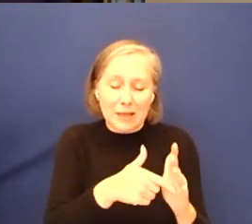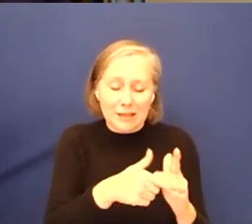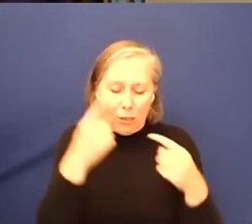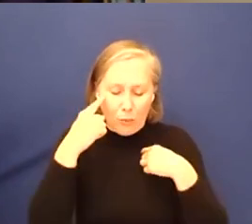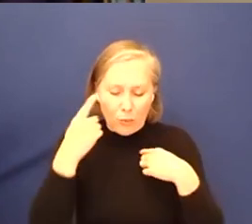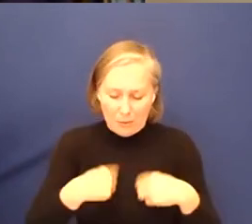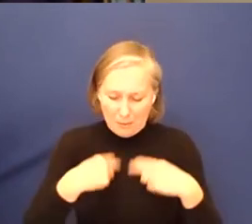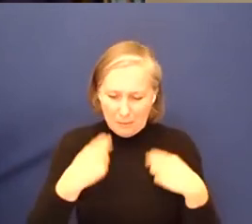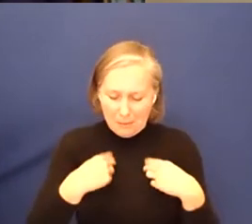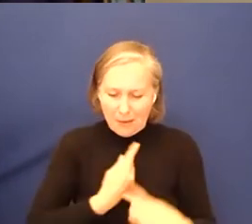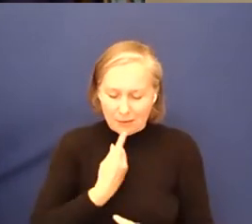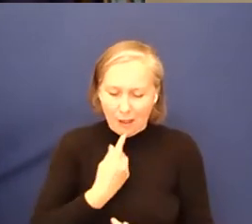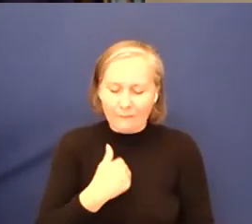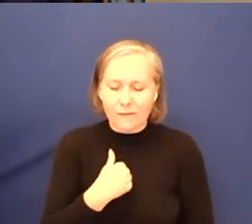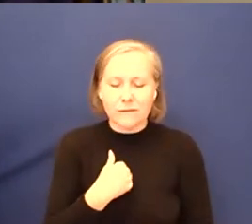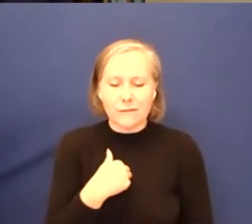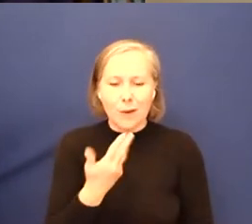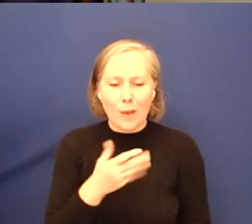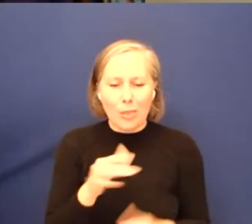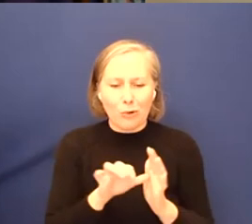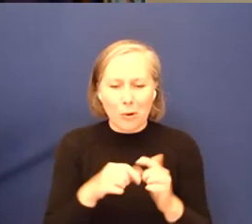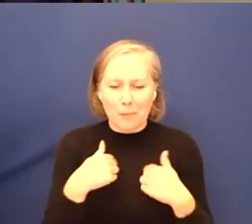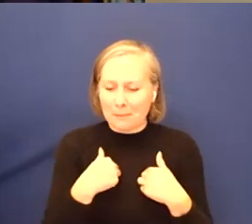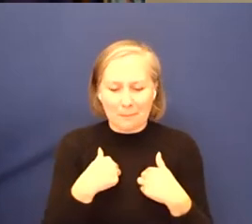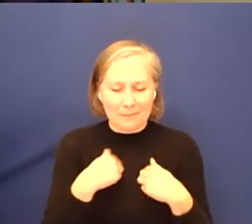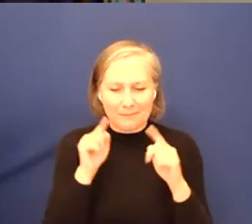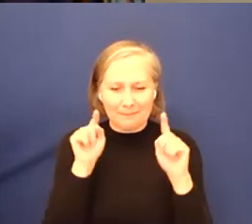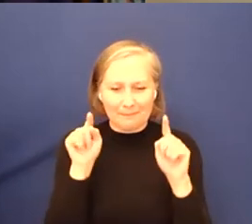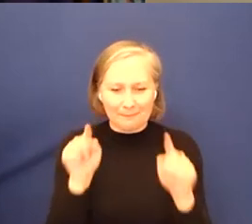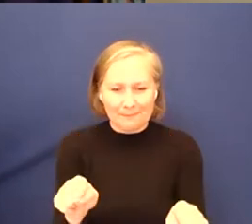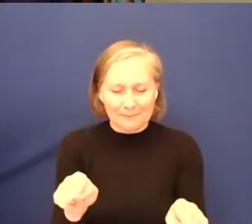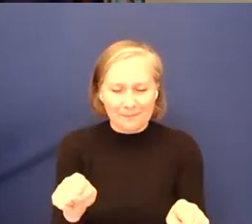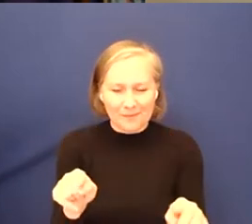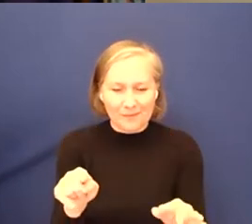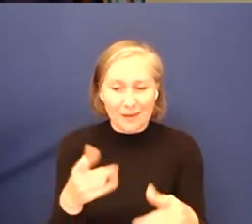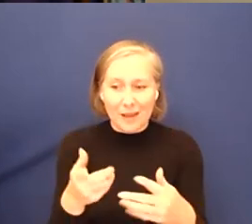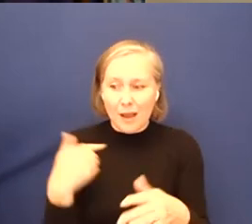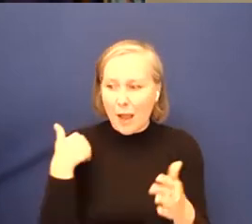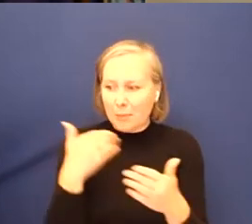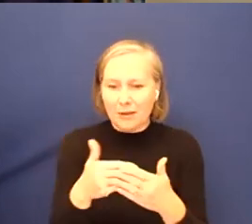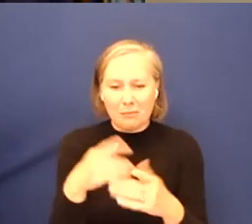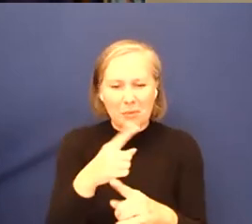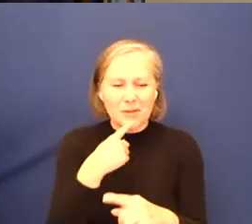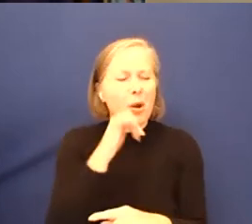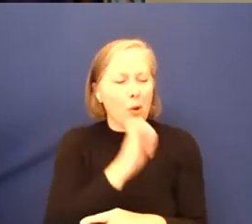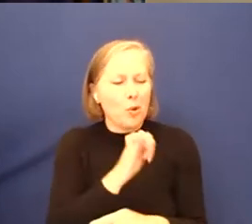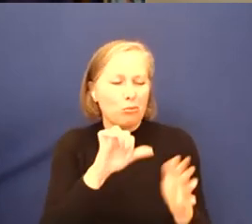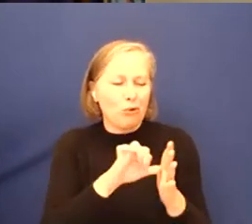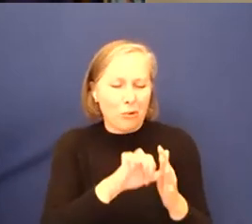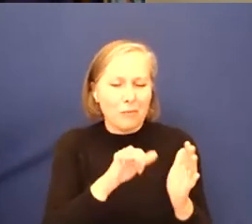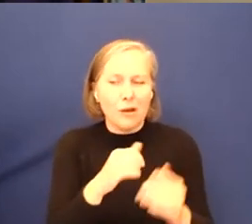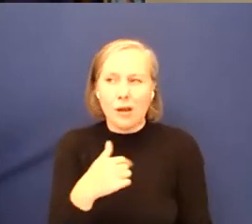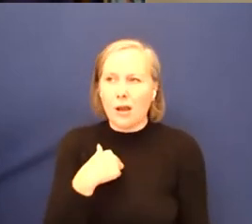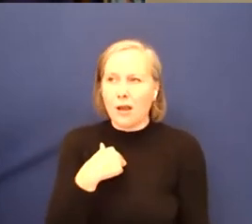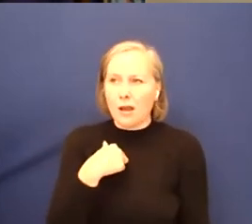where the problem lay. Up until that point, everyone told me it was my problem. I was the one that needed fixing.